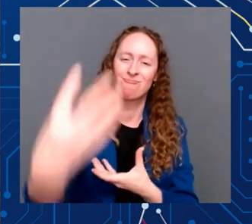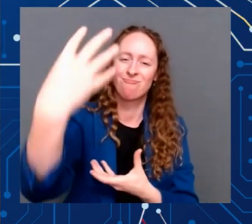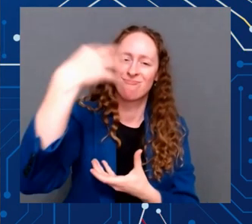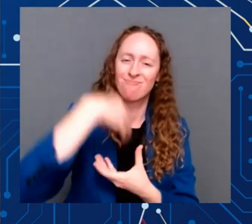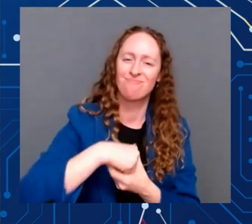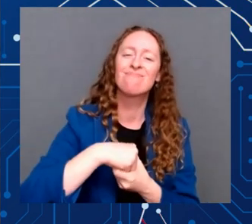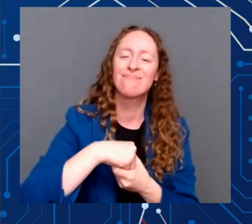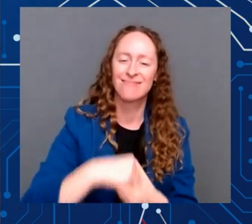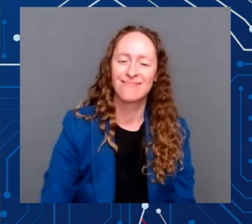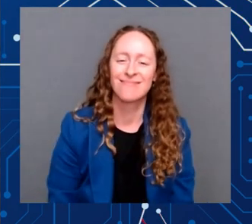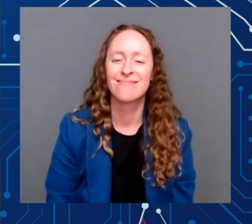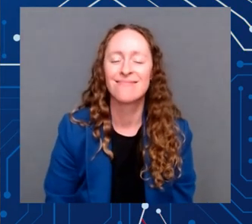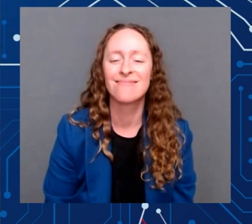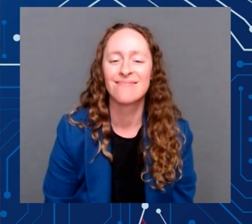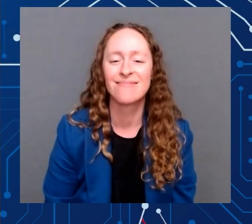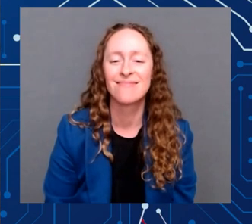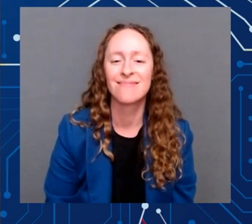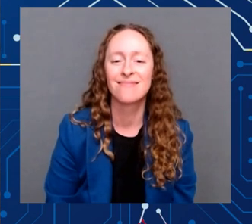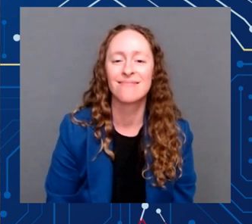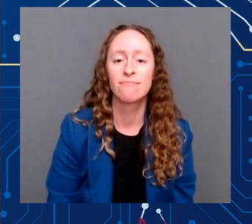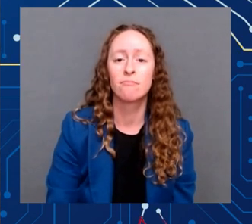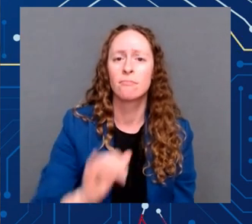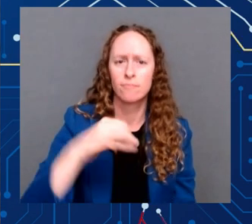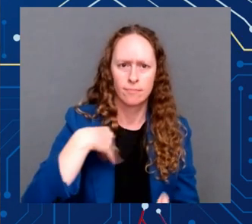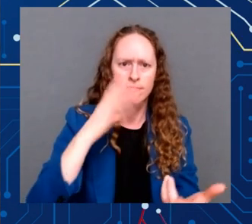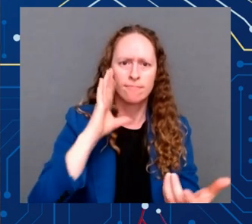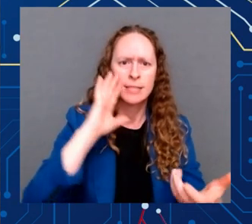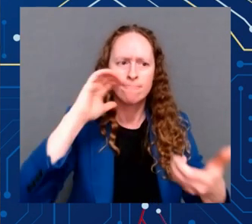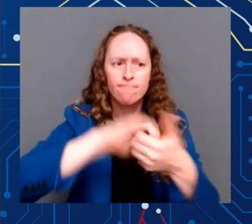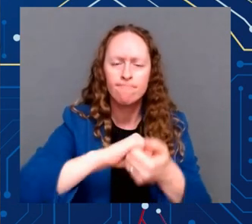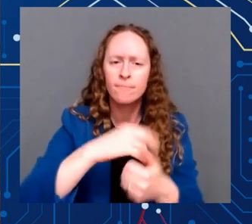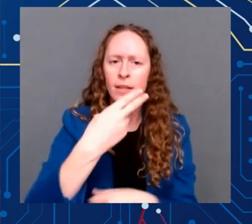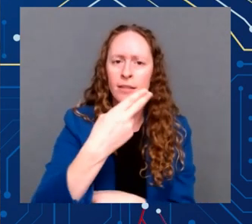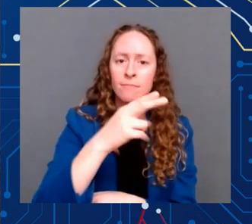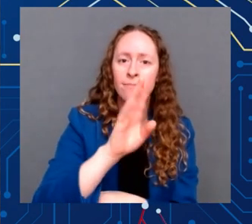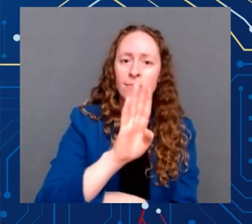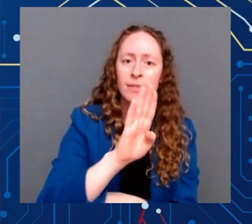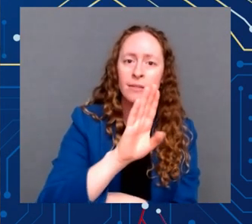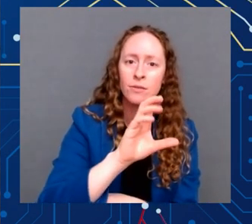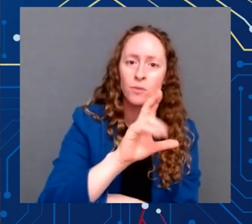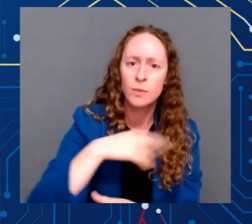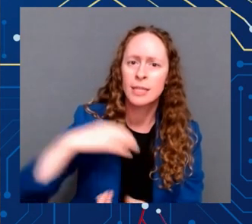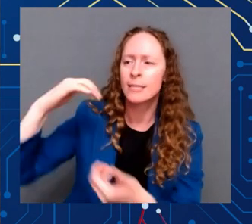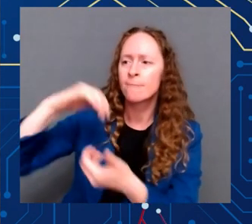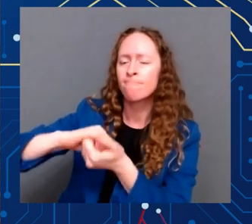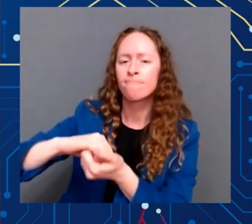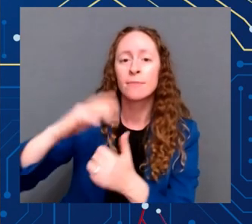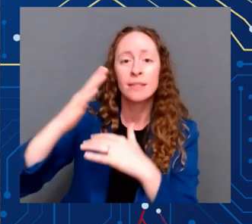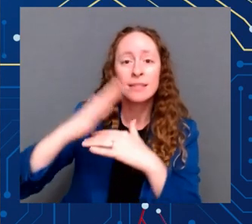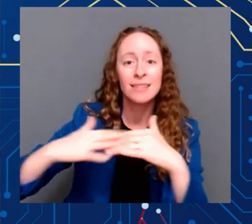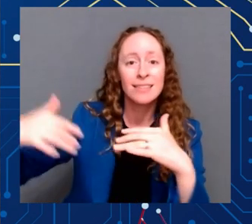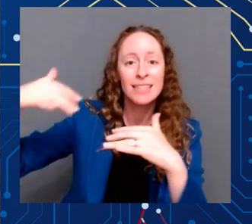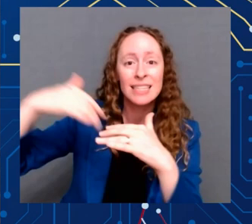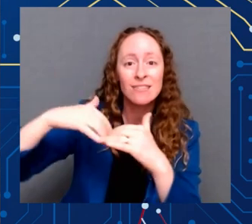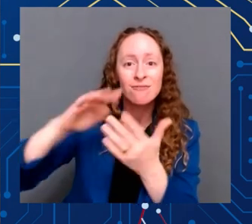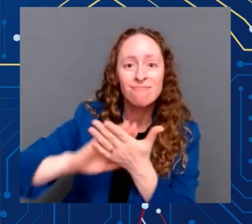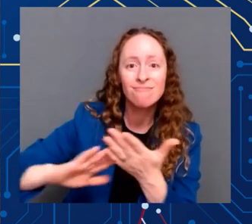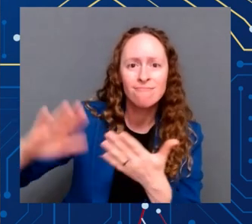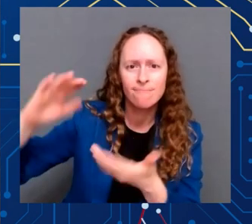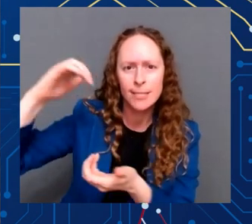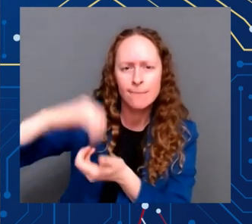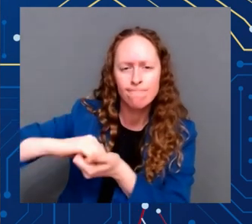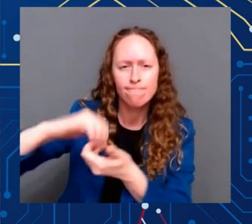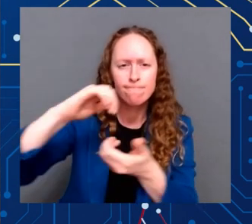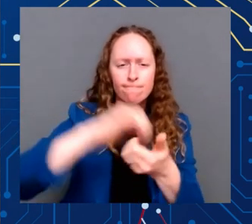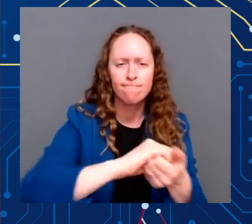minority-serving institutions, tribal colleges. We're going to tap into our greatest competitive advantage, our diverse and talented workforce,